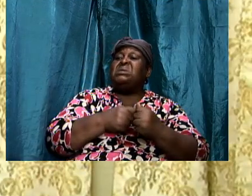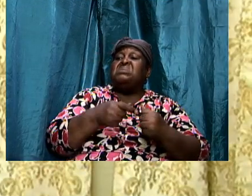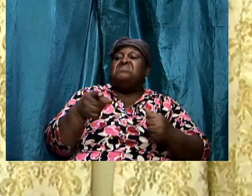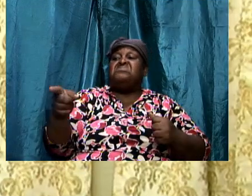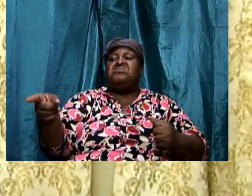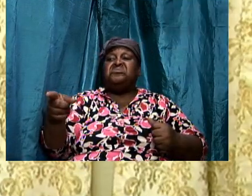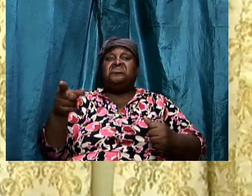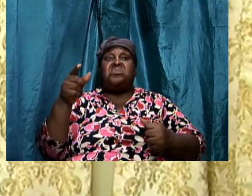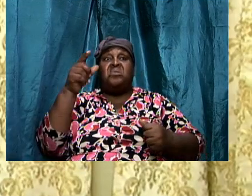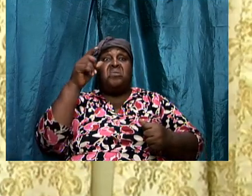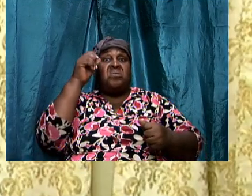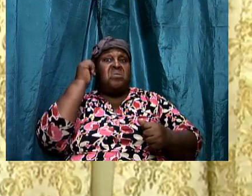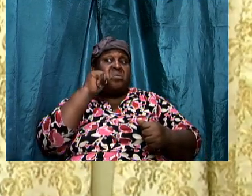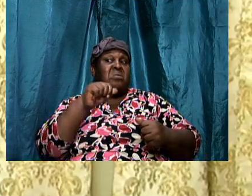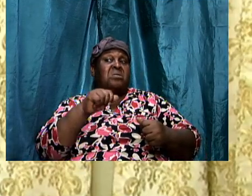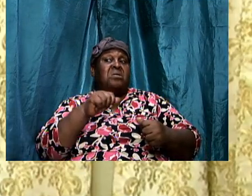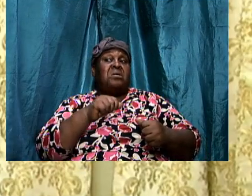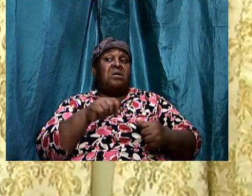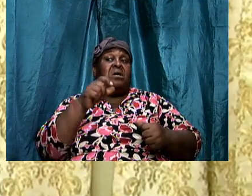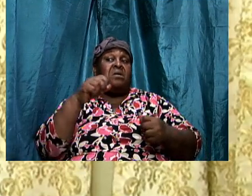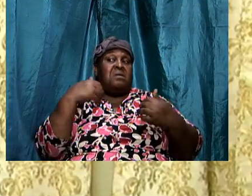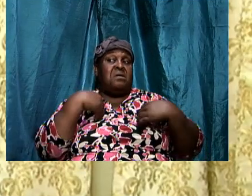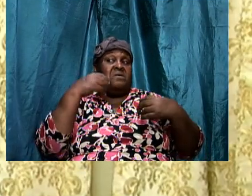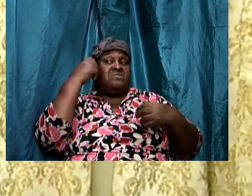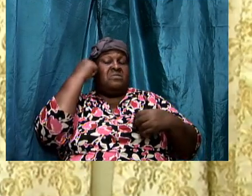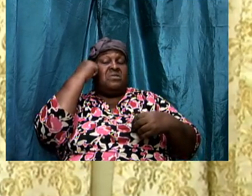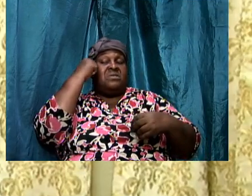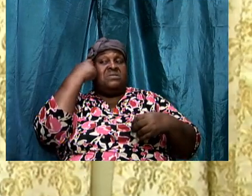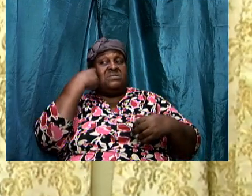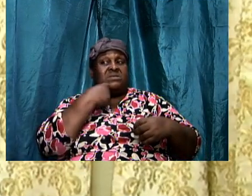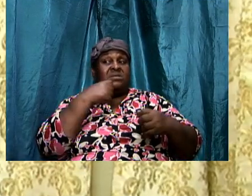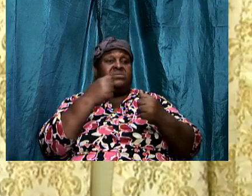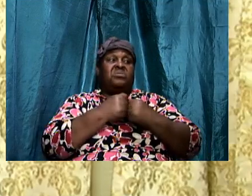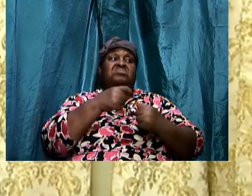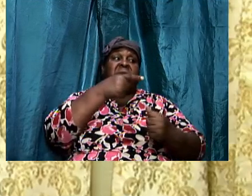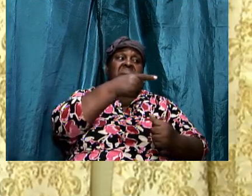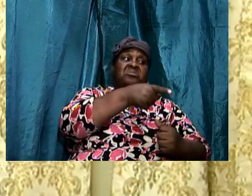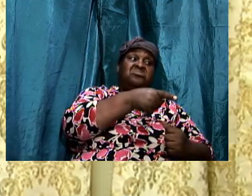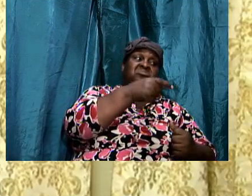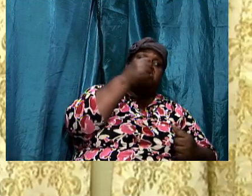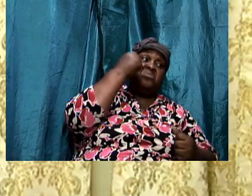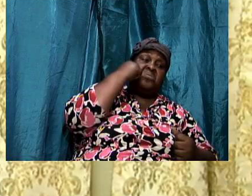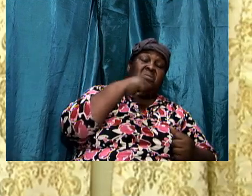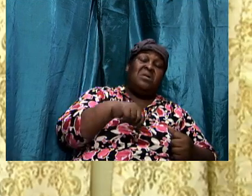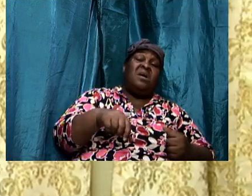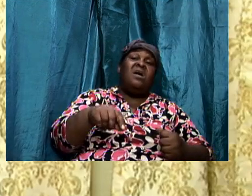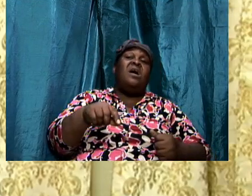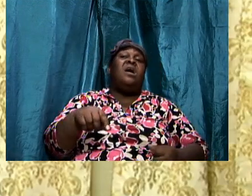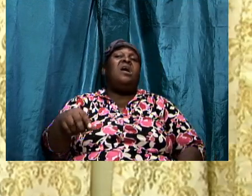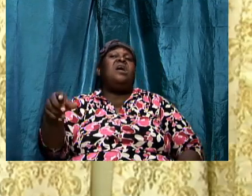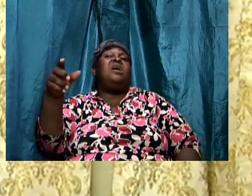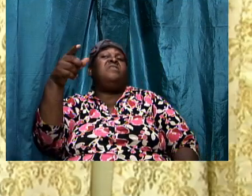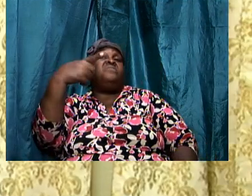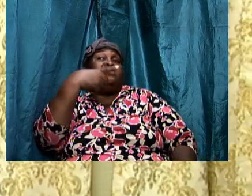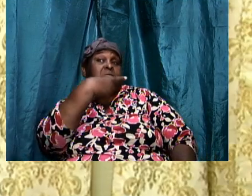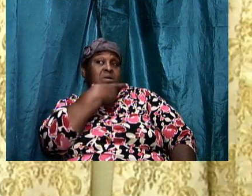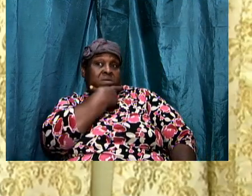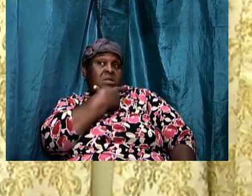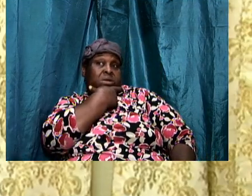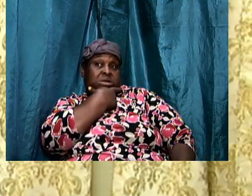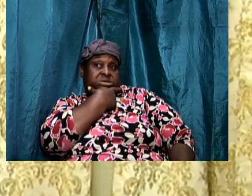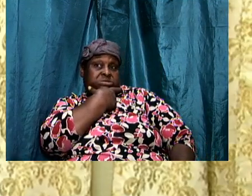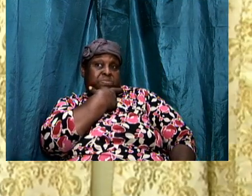men too so they have both the homosexual spirit and they have the other kind of spirit of